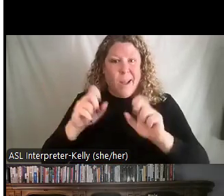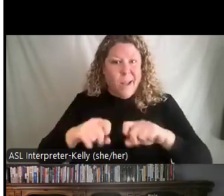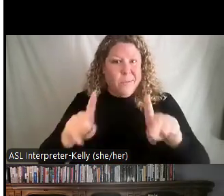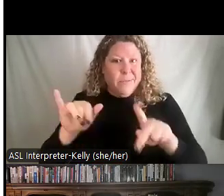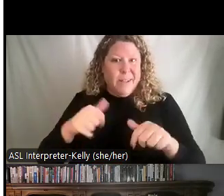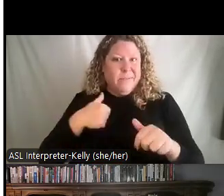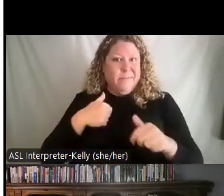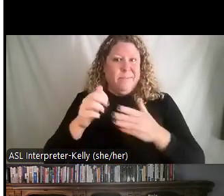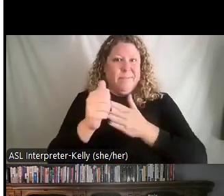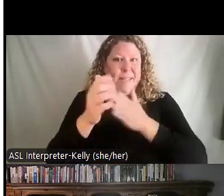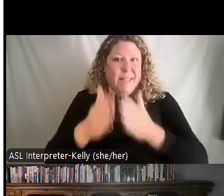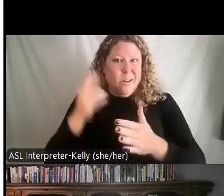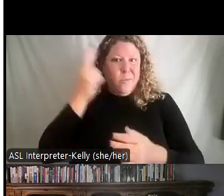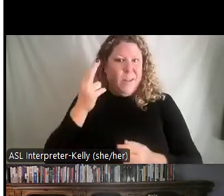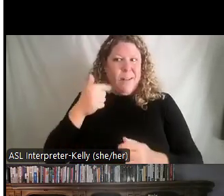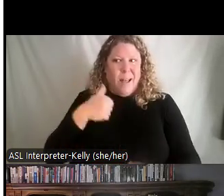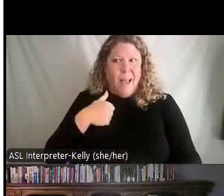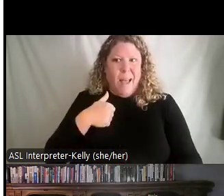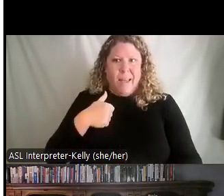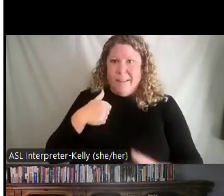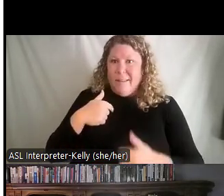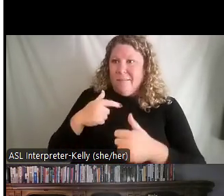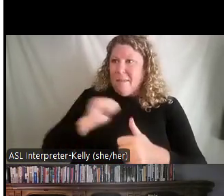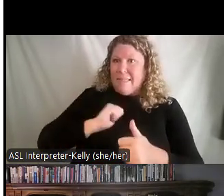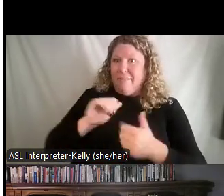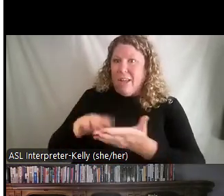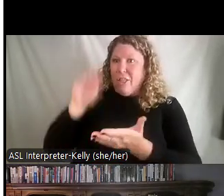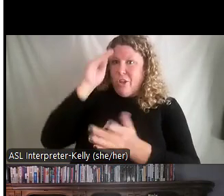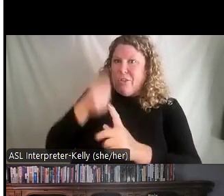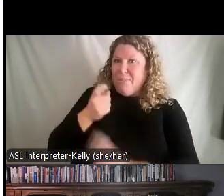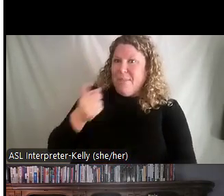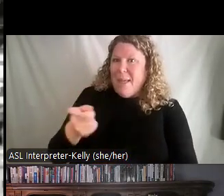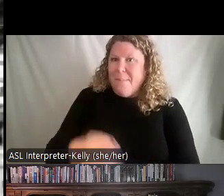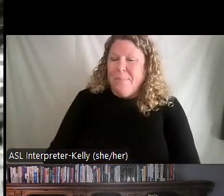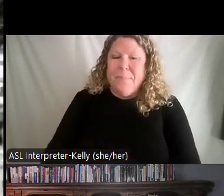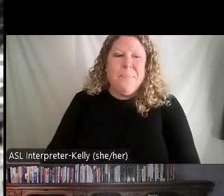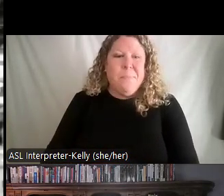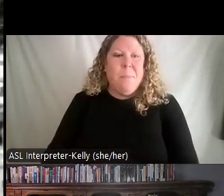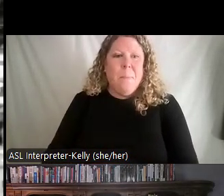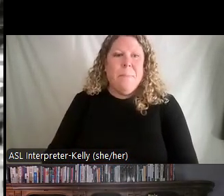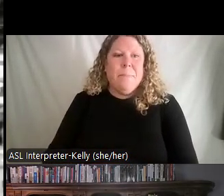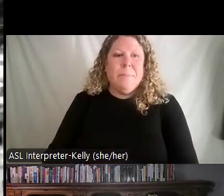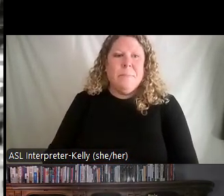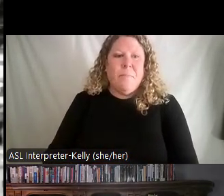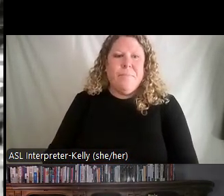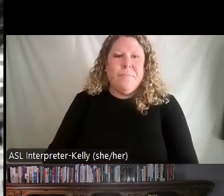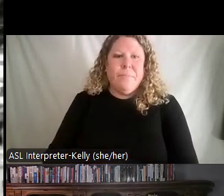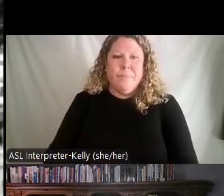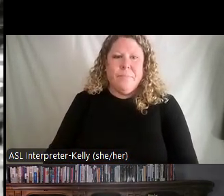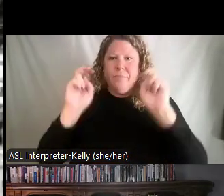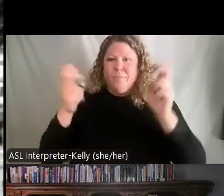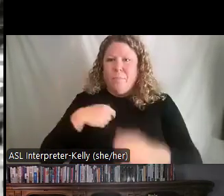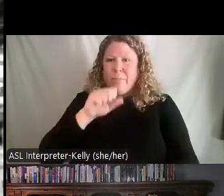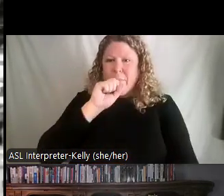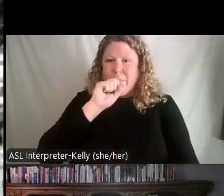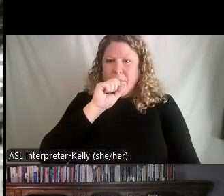realize that, you know, you have opportunity for learning as well. So there's a quote that I love, which is,